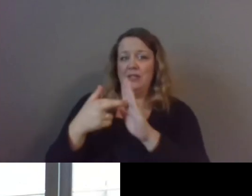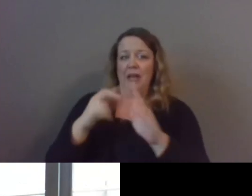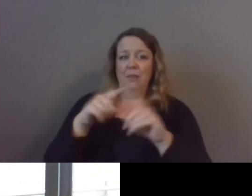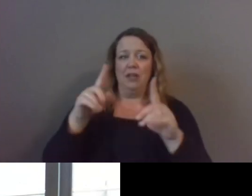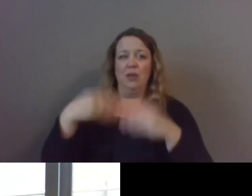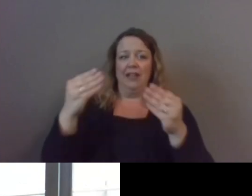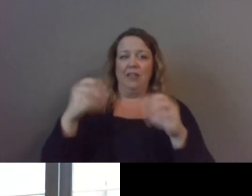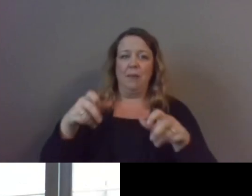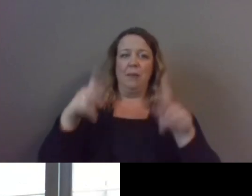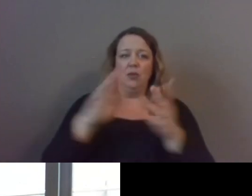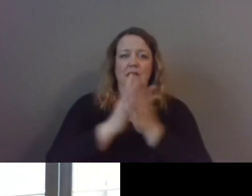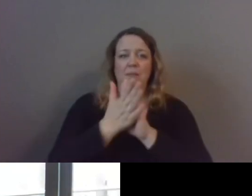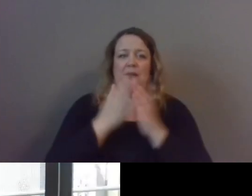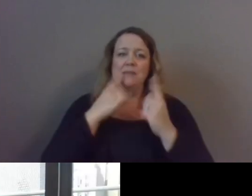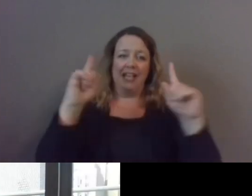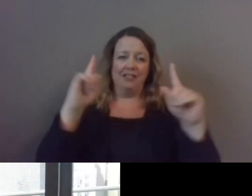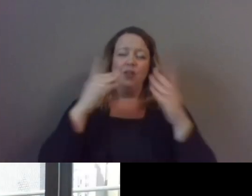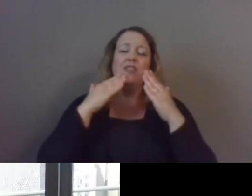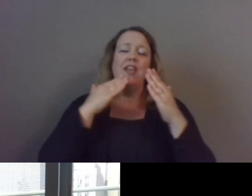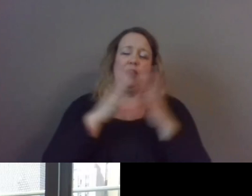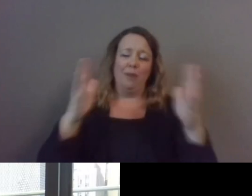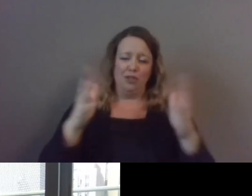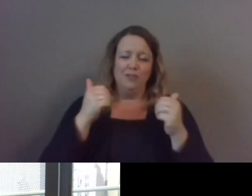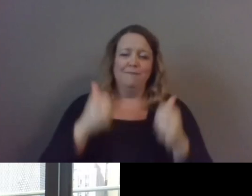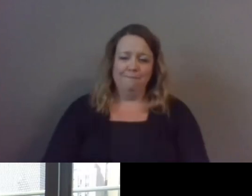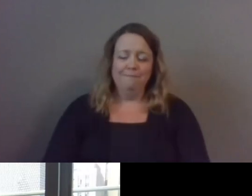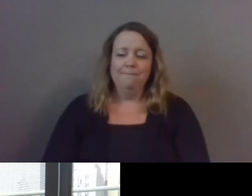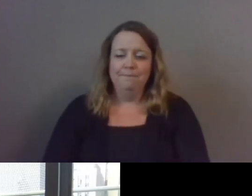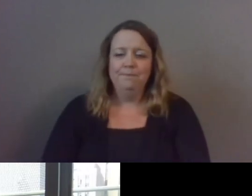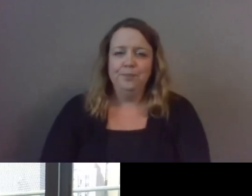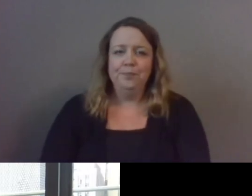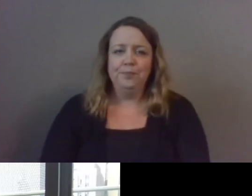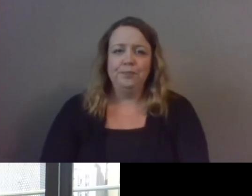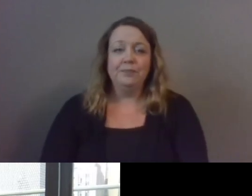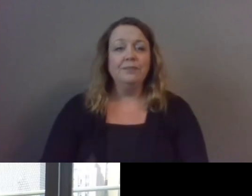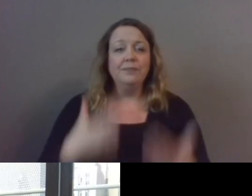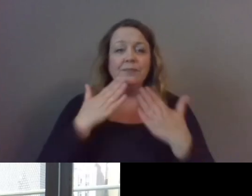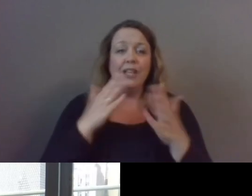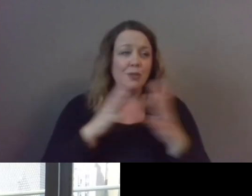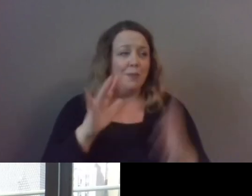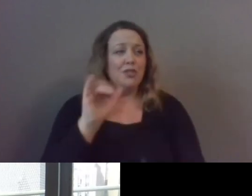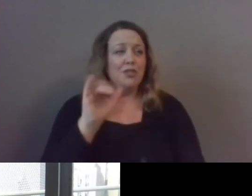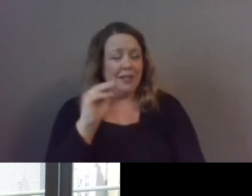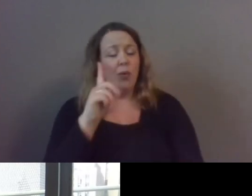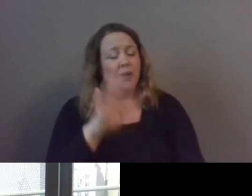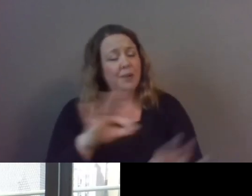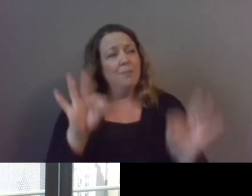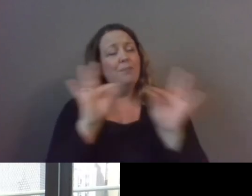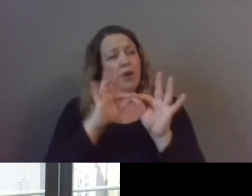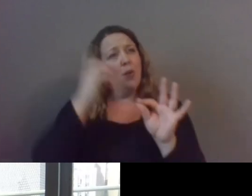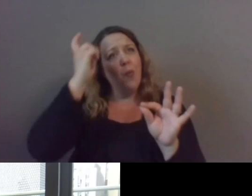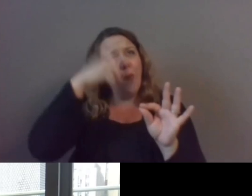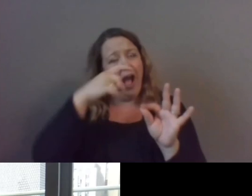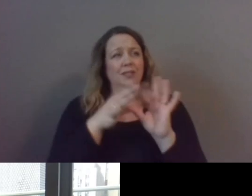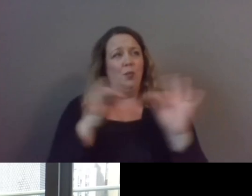opportunities to succeed so thank you very much thank you so much jim for those important and wise words we so